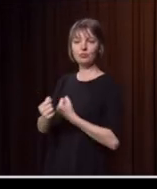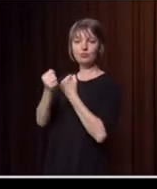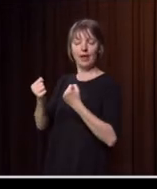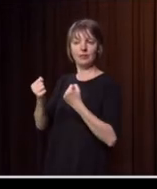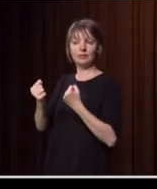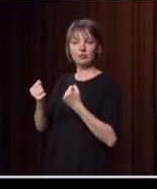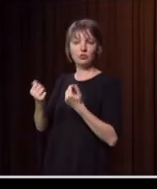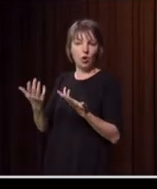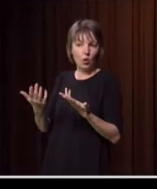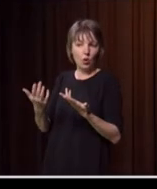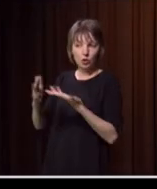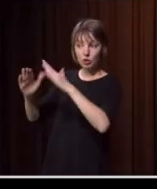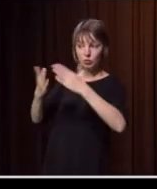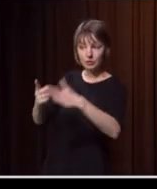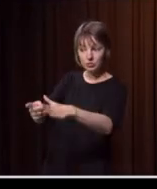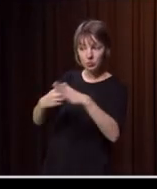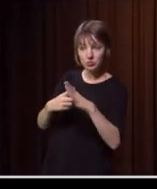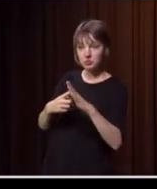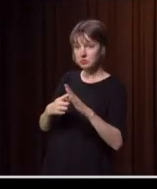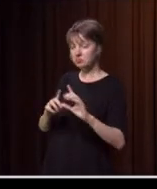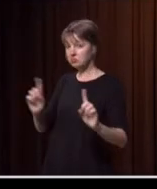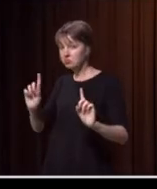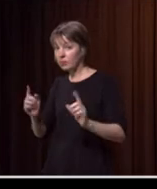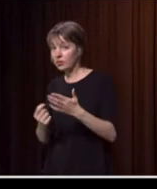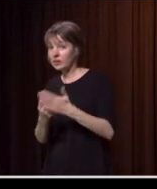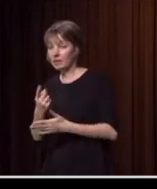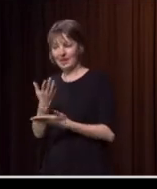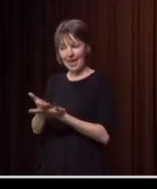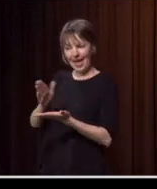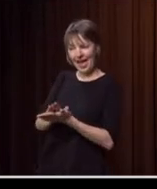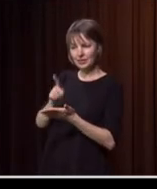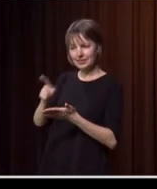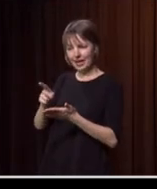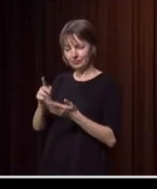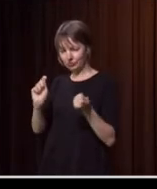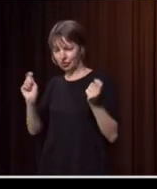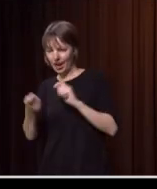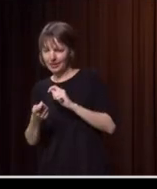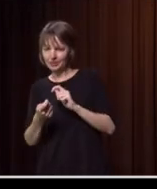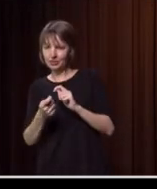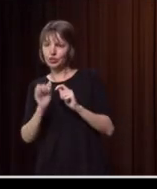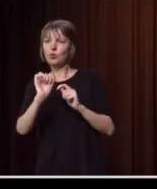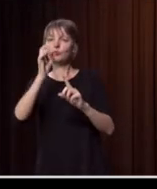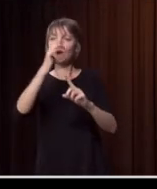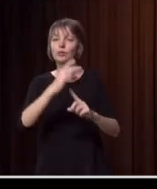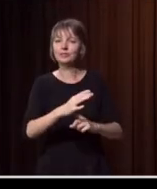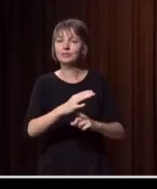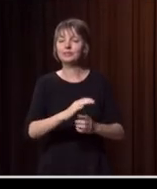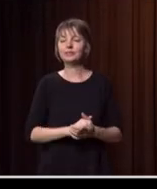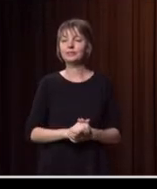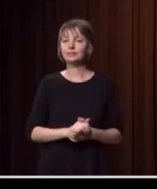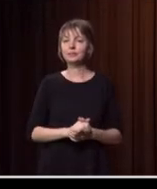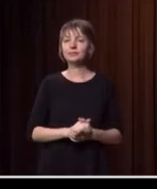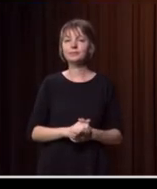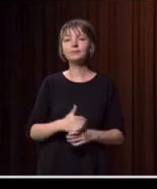responses and how does that govern part of the recovery phases and the priorities within that phase? So look, I'm a really